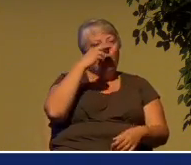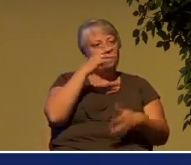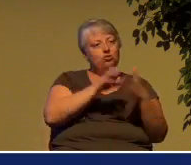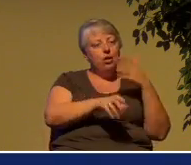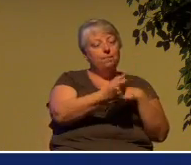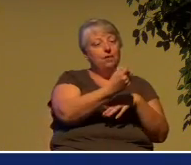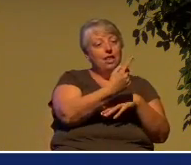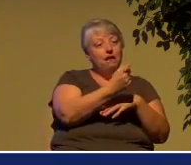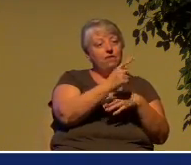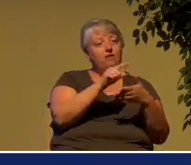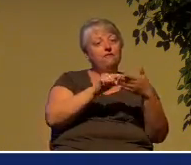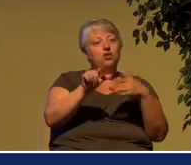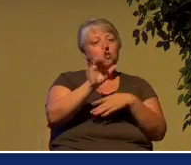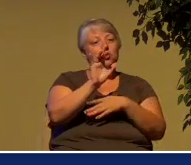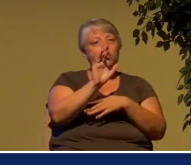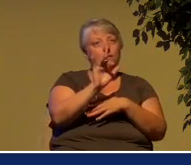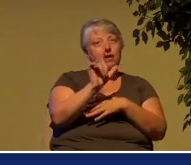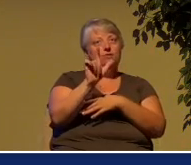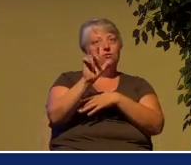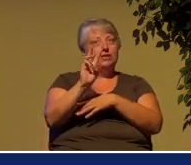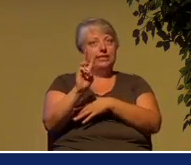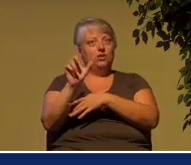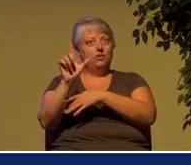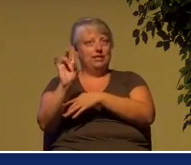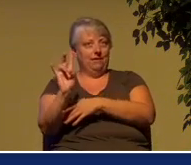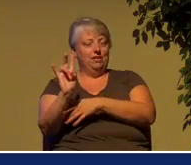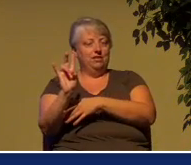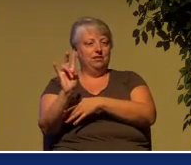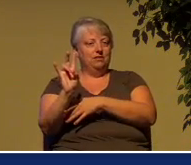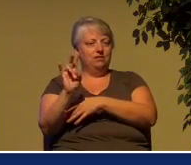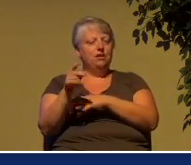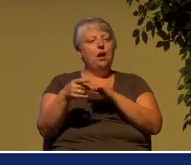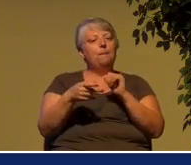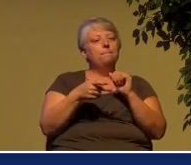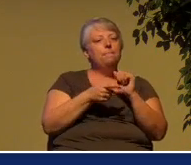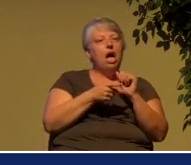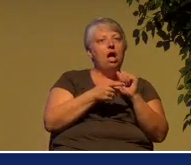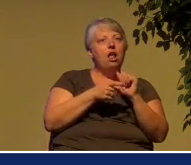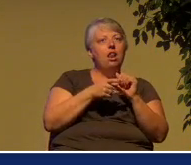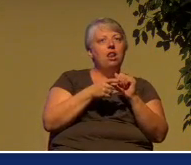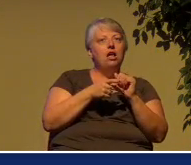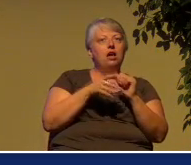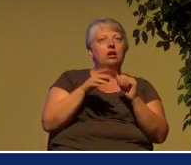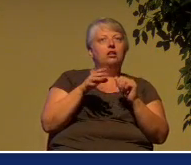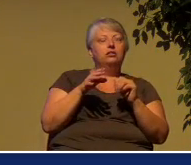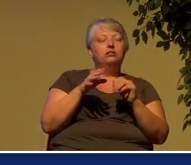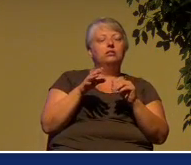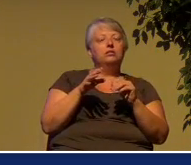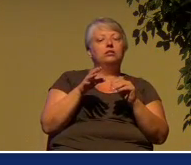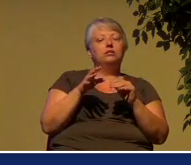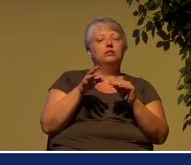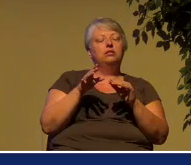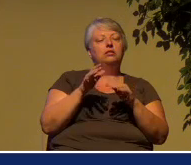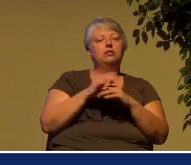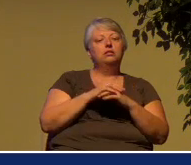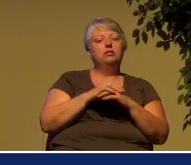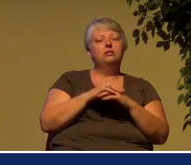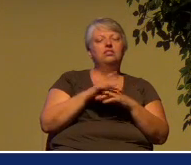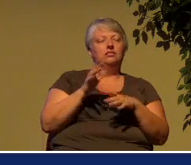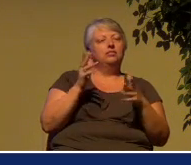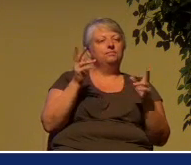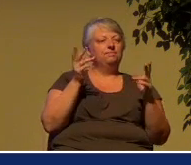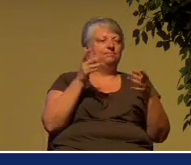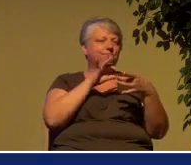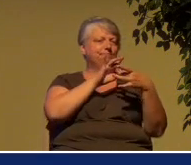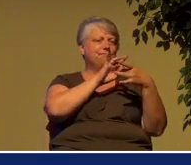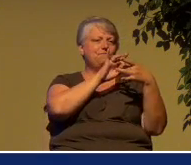verses 25, 26, and 27. And Paul says this. This is in the context of, I'm warning you,